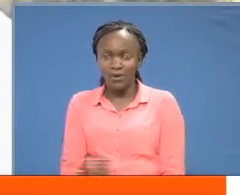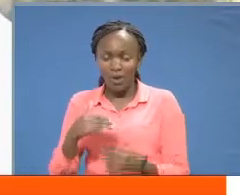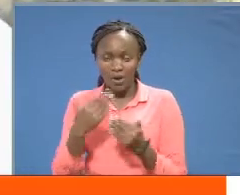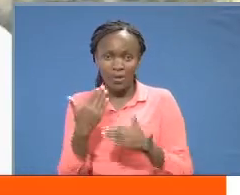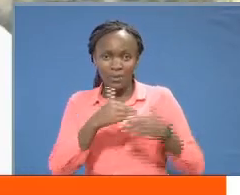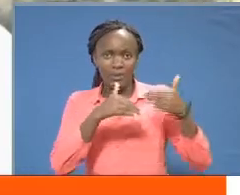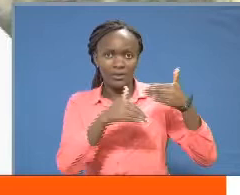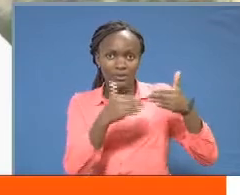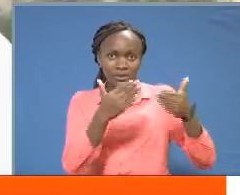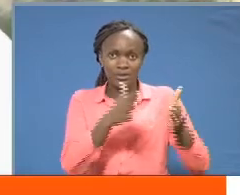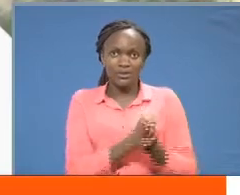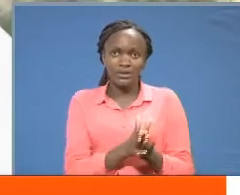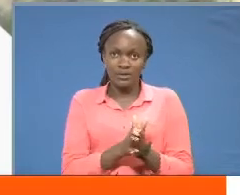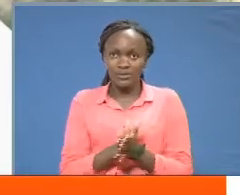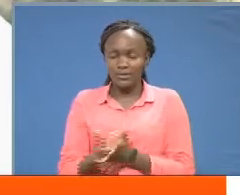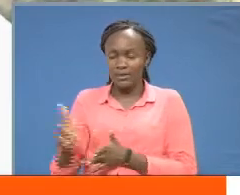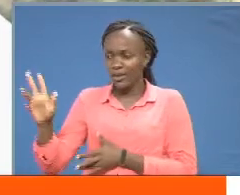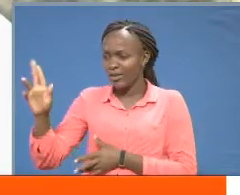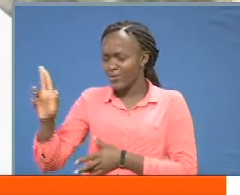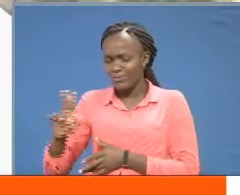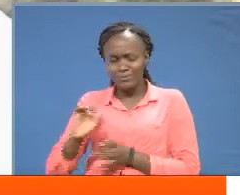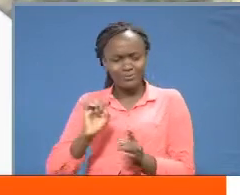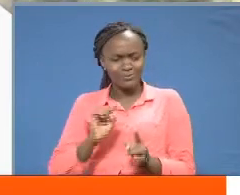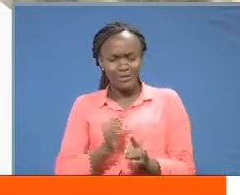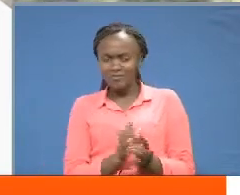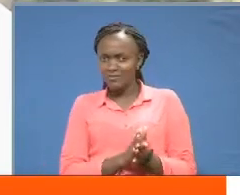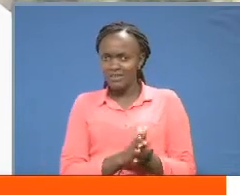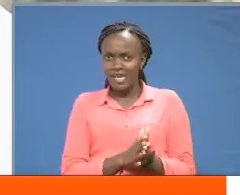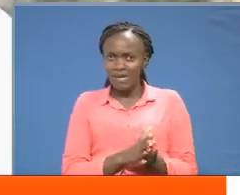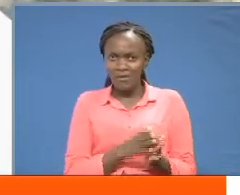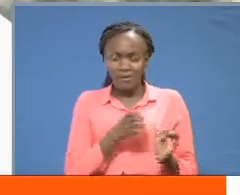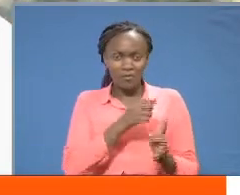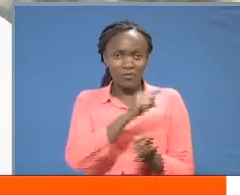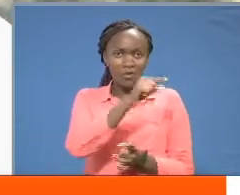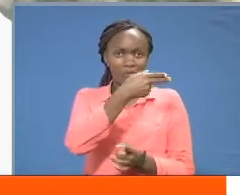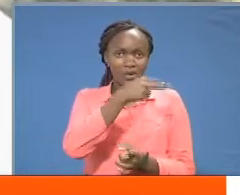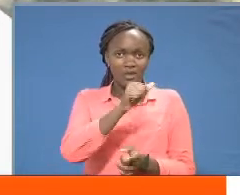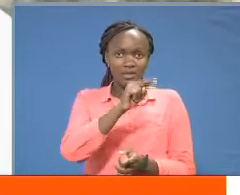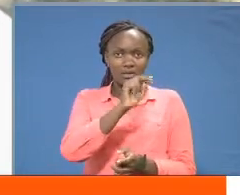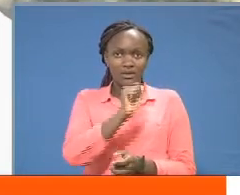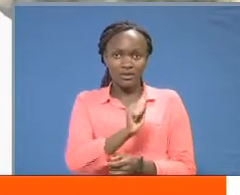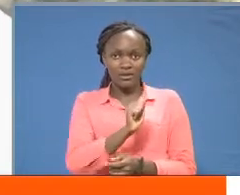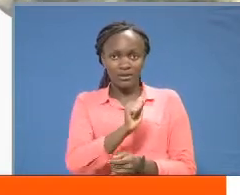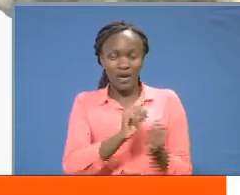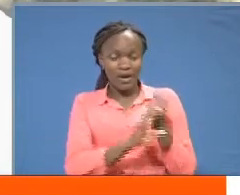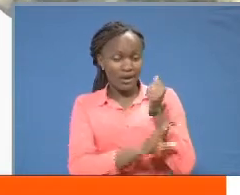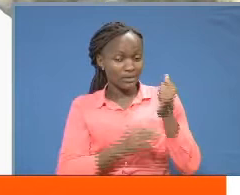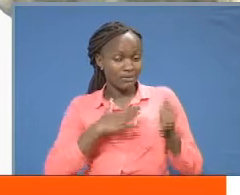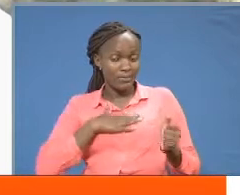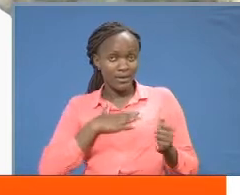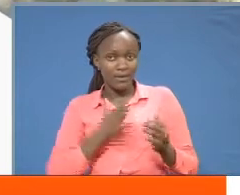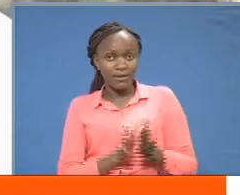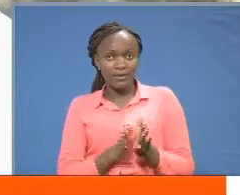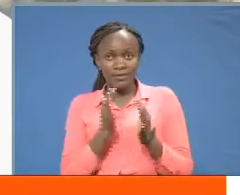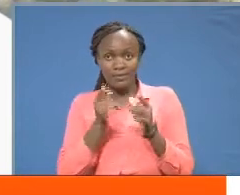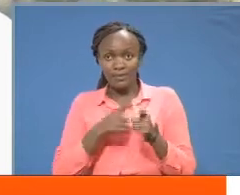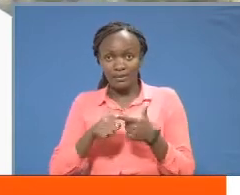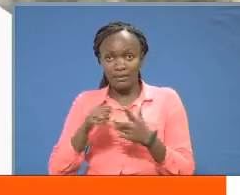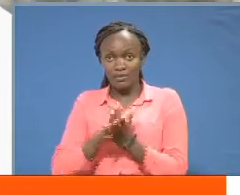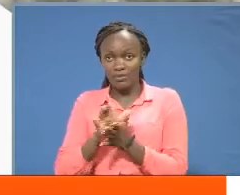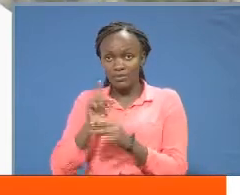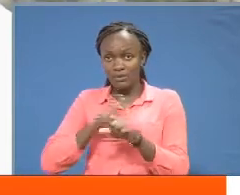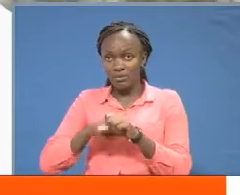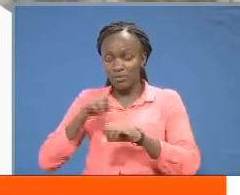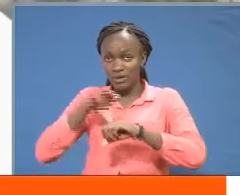to that of ku and once one significant and important thing is the ability of you getting um the